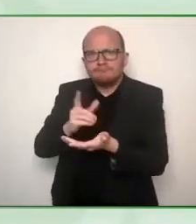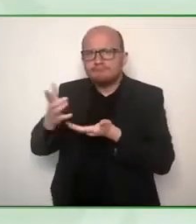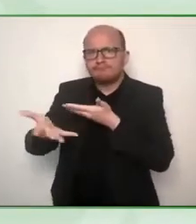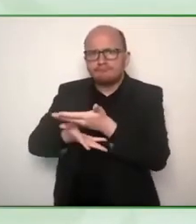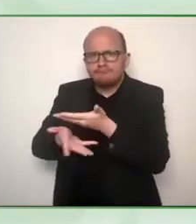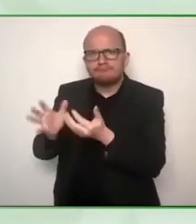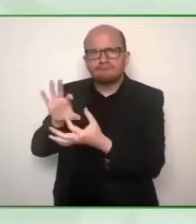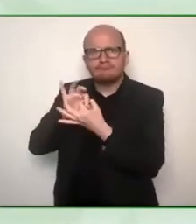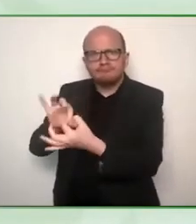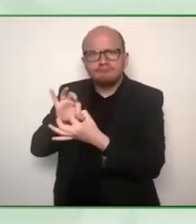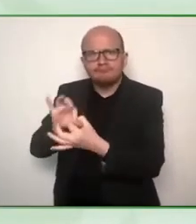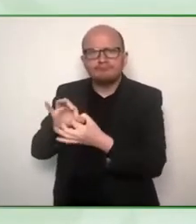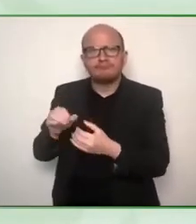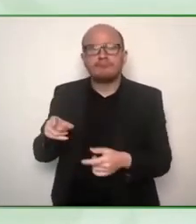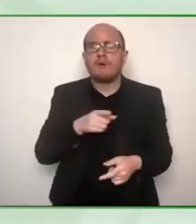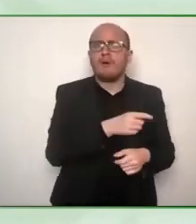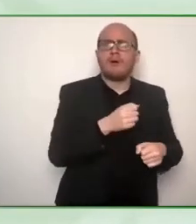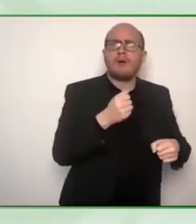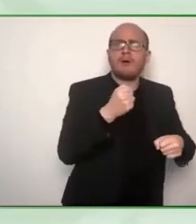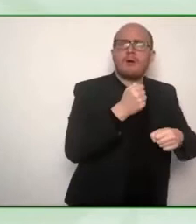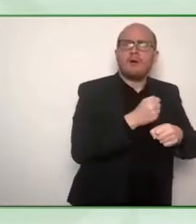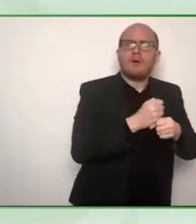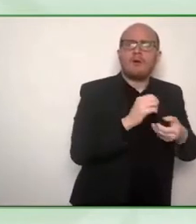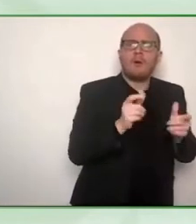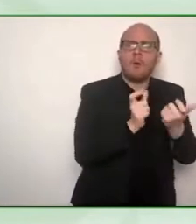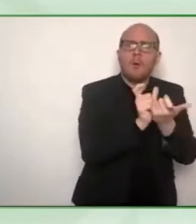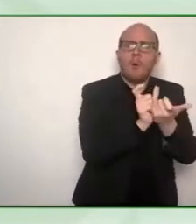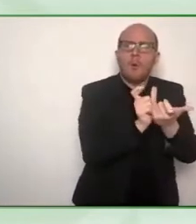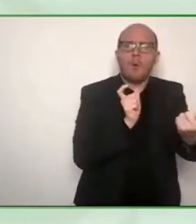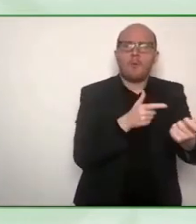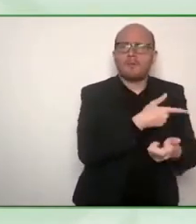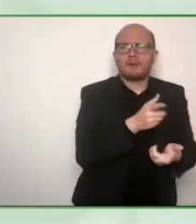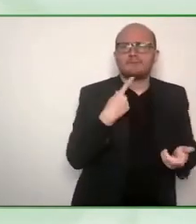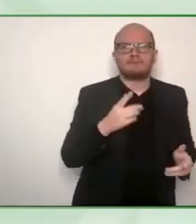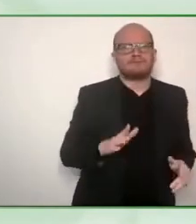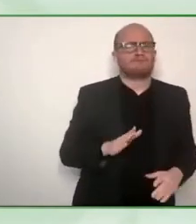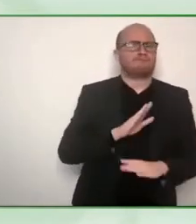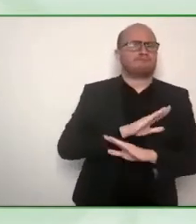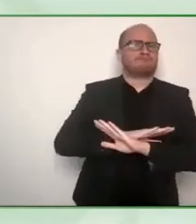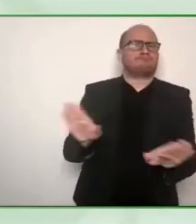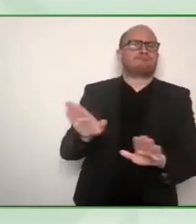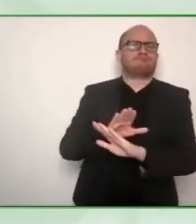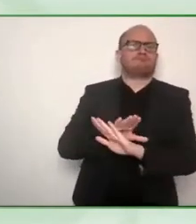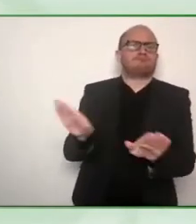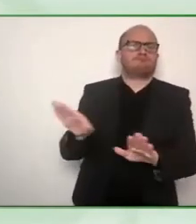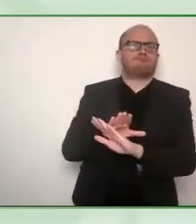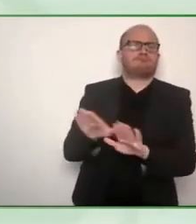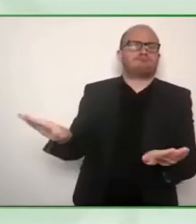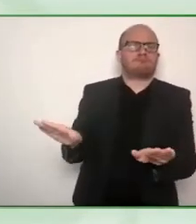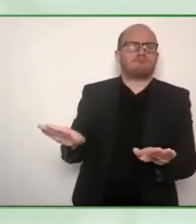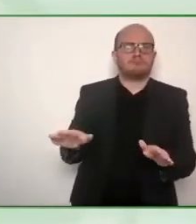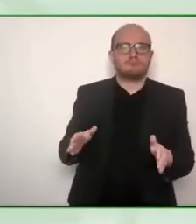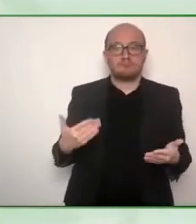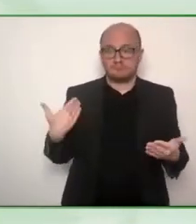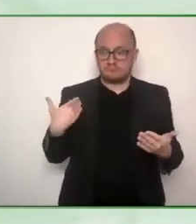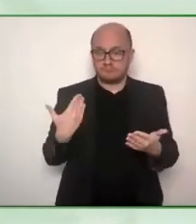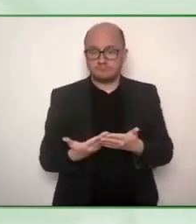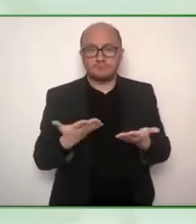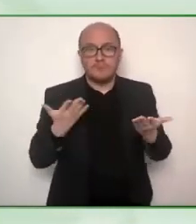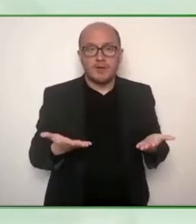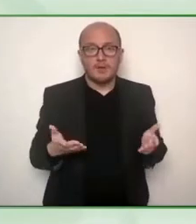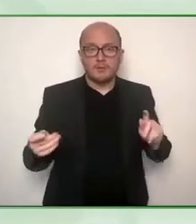at the beginning of the pandemic in the United States a million people with disabilities lost their jobs one million